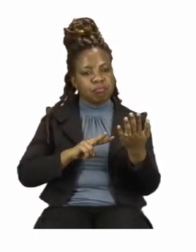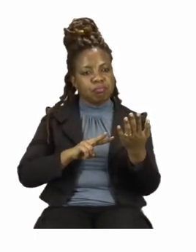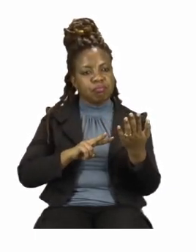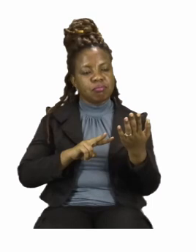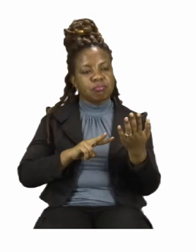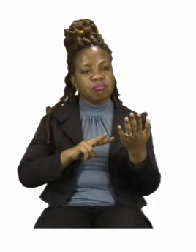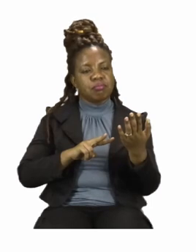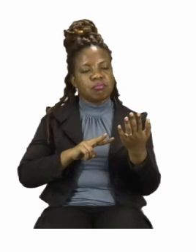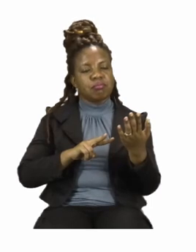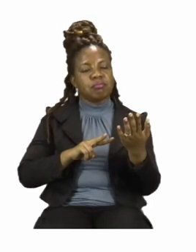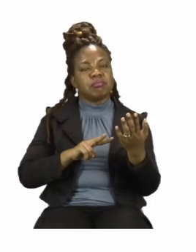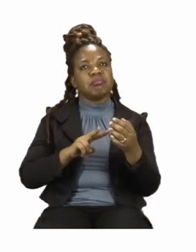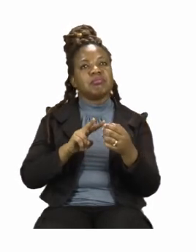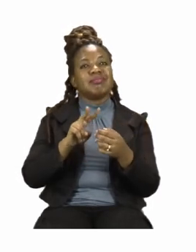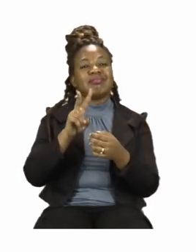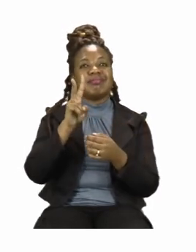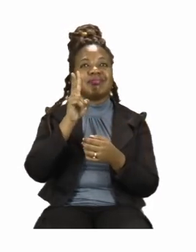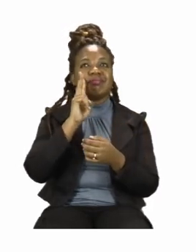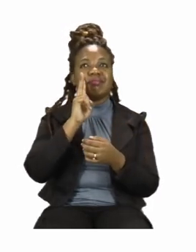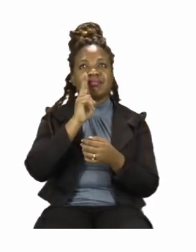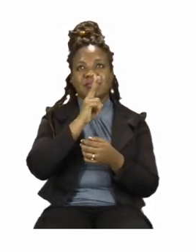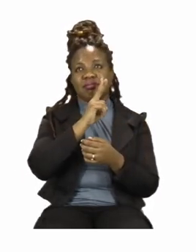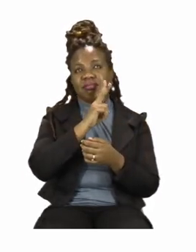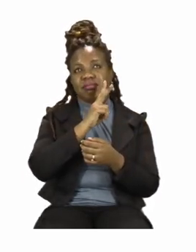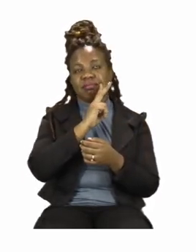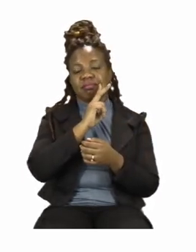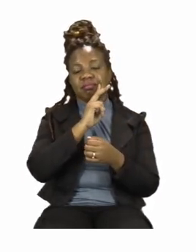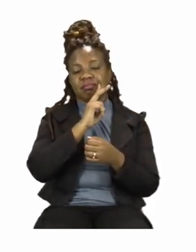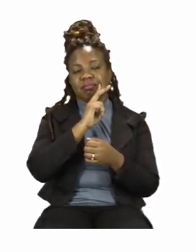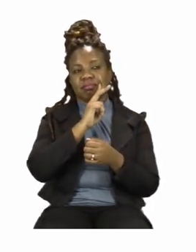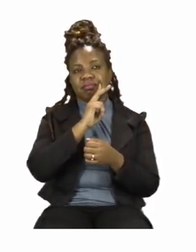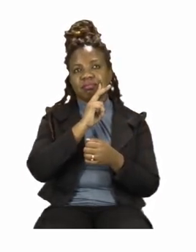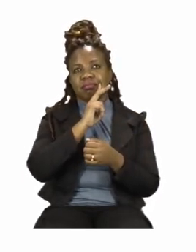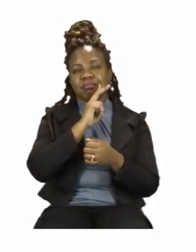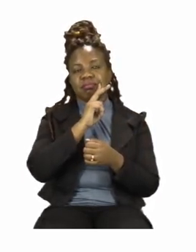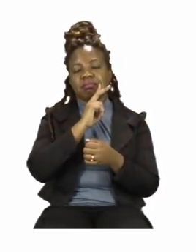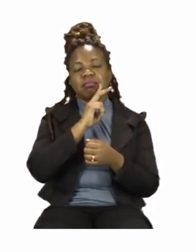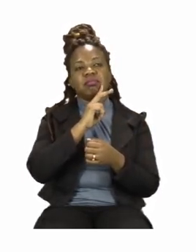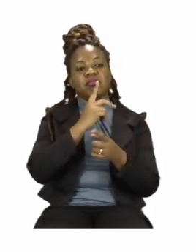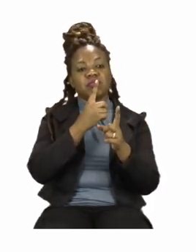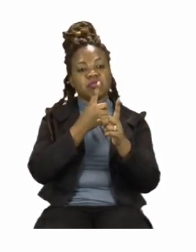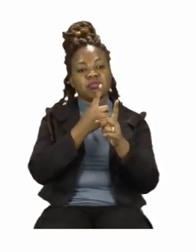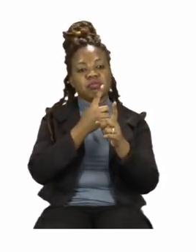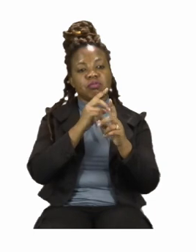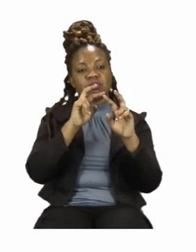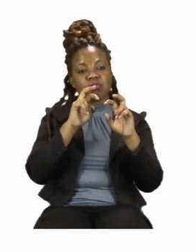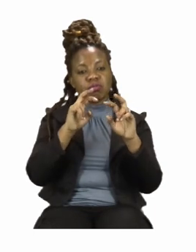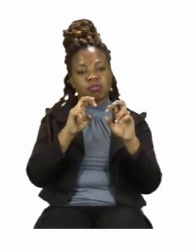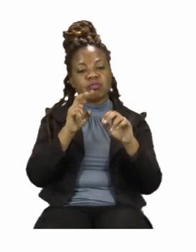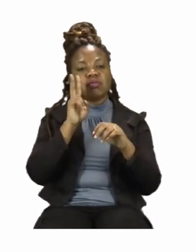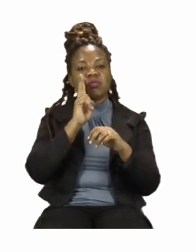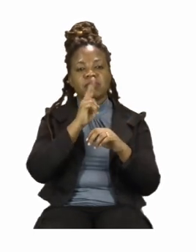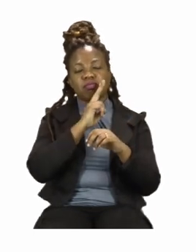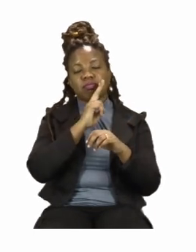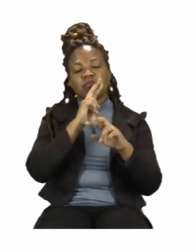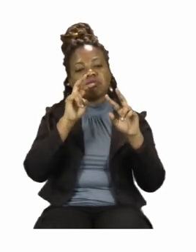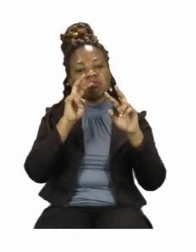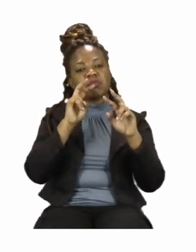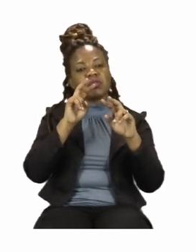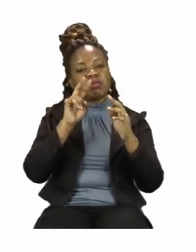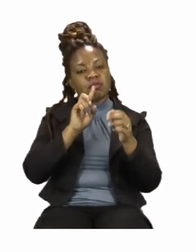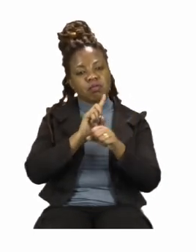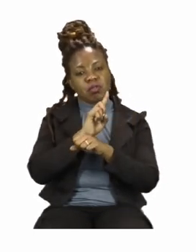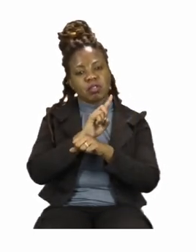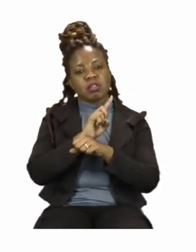understand. Then the second time we read the story is to make sure that we find our